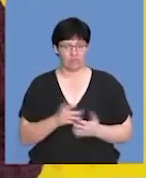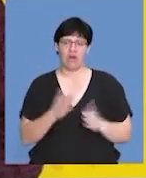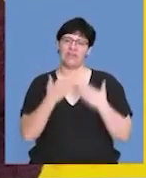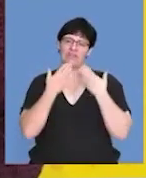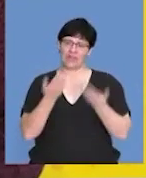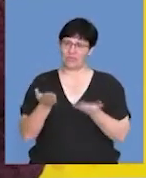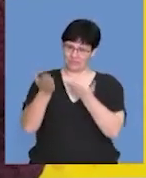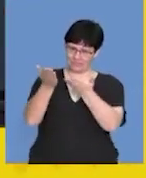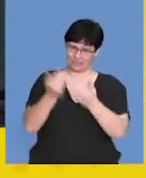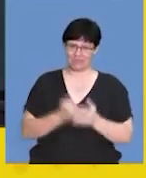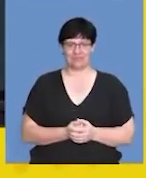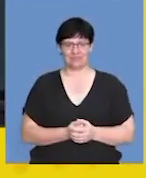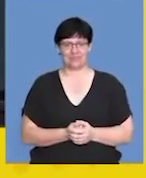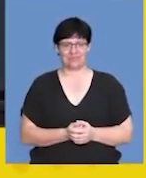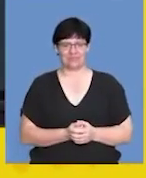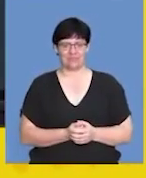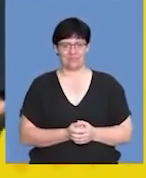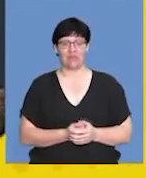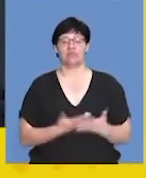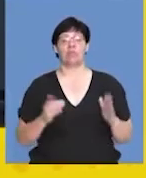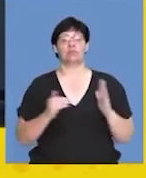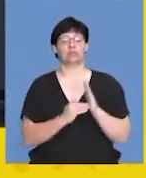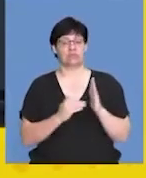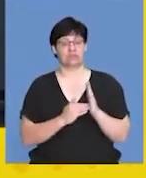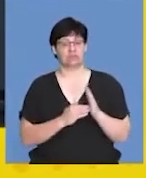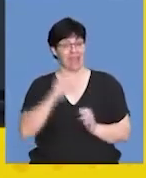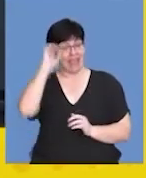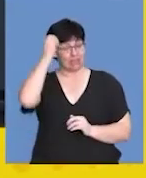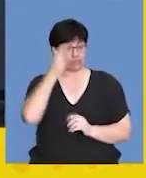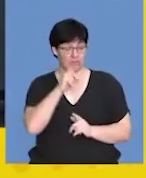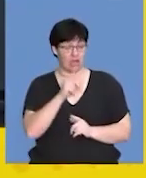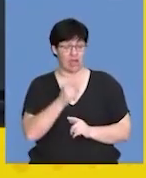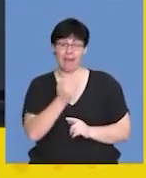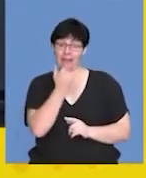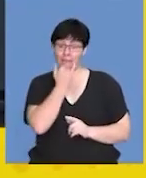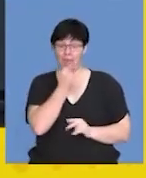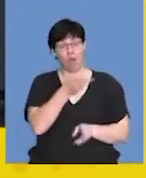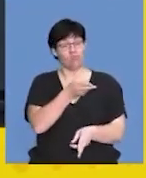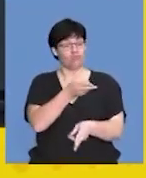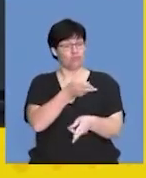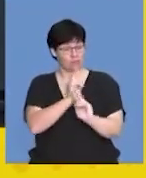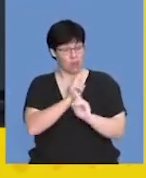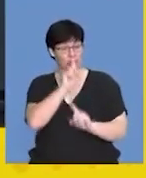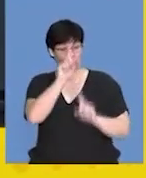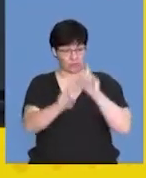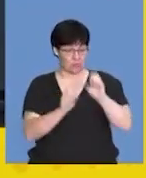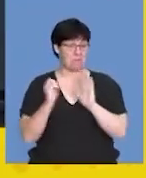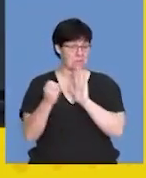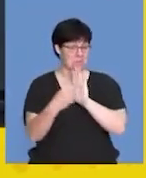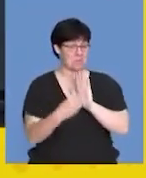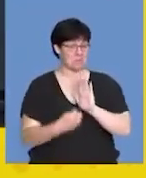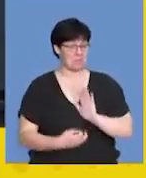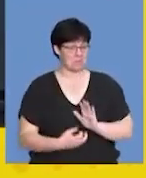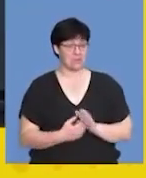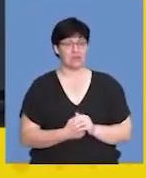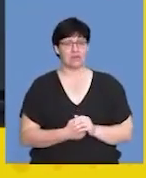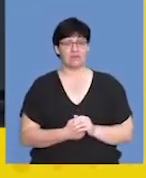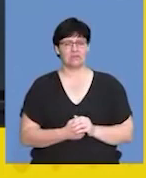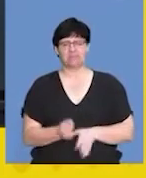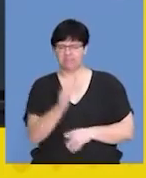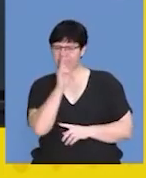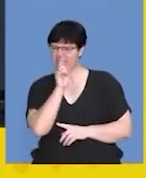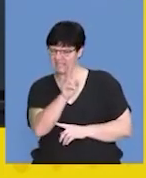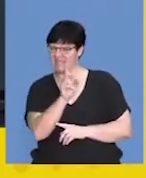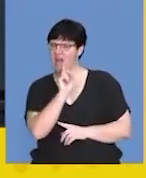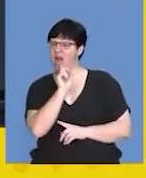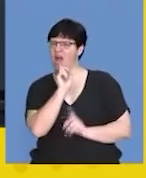thank you so much. Take it away. So, Matrix, it's interesting. I'm glad that you guys have responded to our questions that we've posted. I've seen